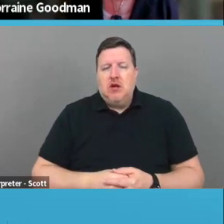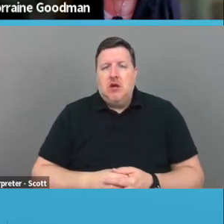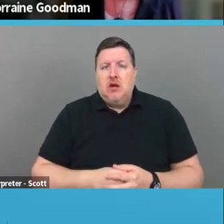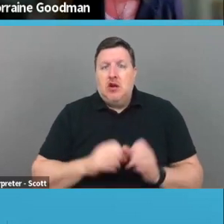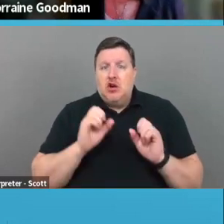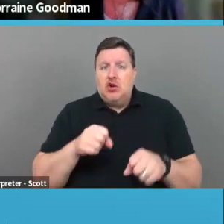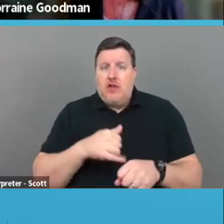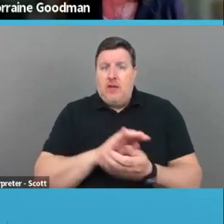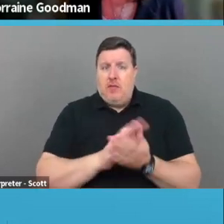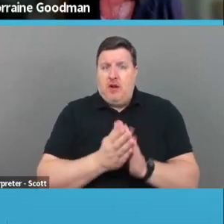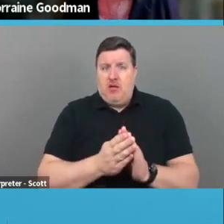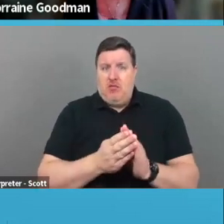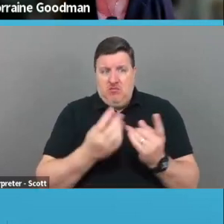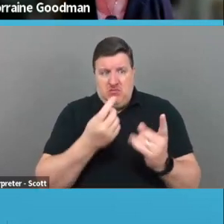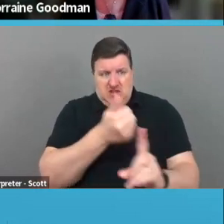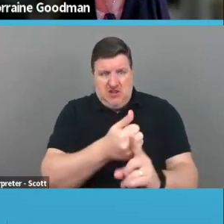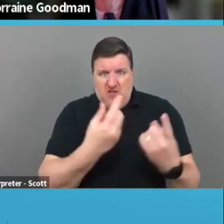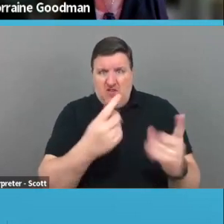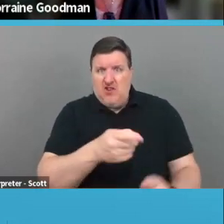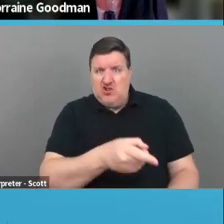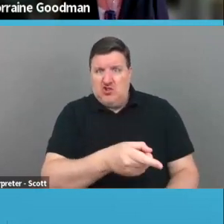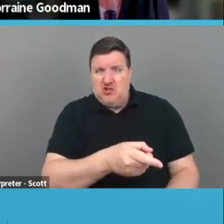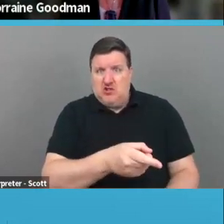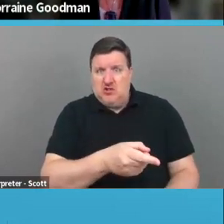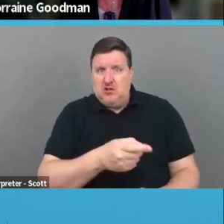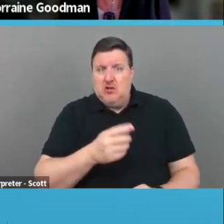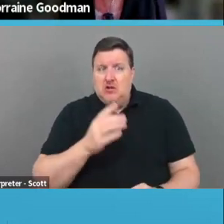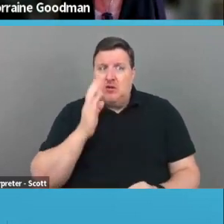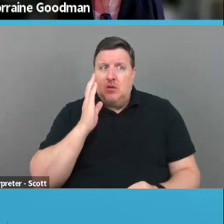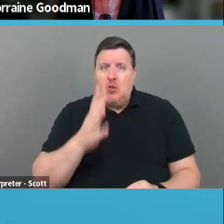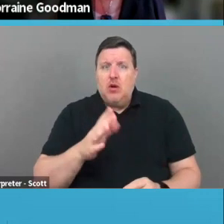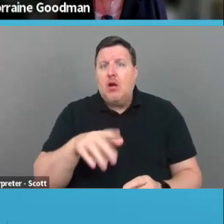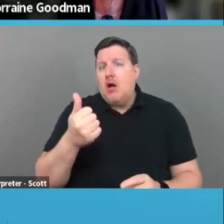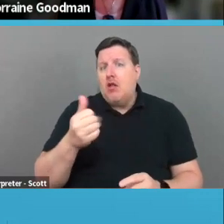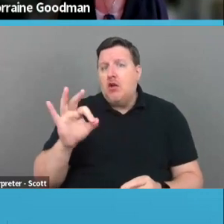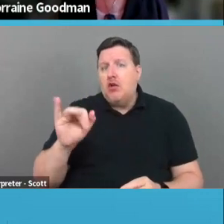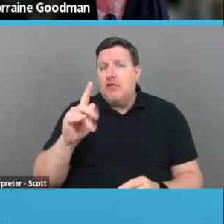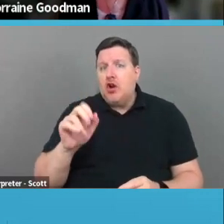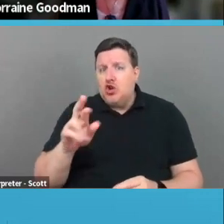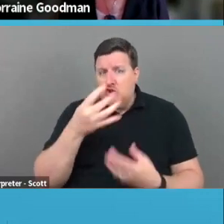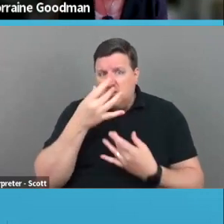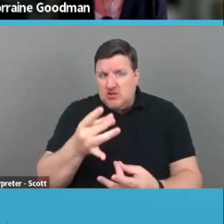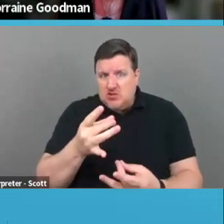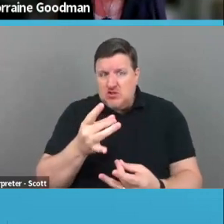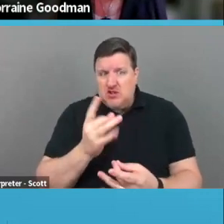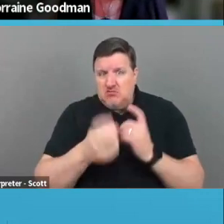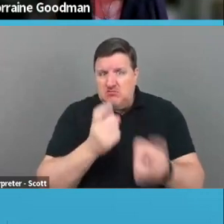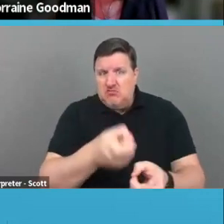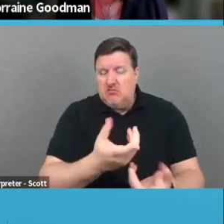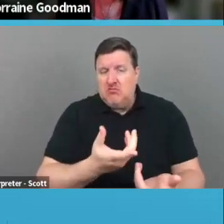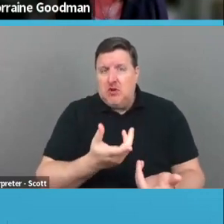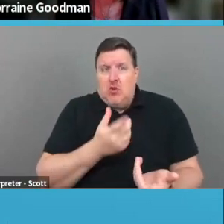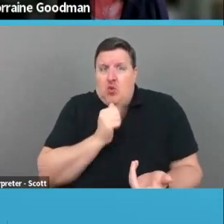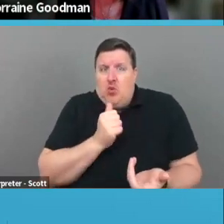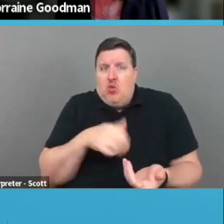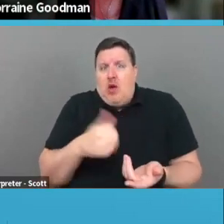towards self-sufficiency? Right. Will it be attractive to other funders? Right. Who else is going to play in